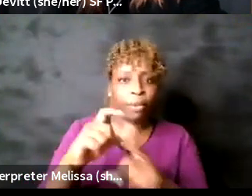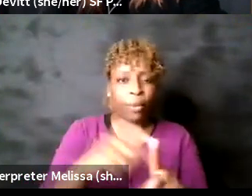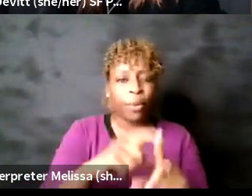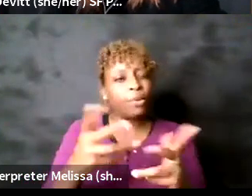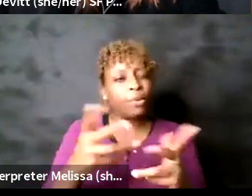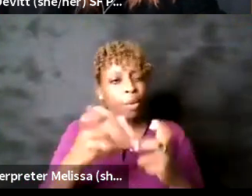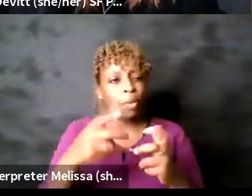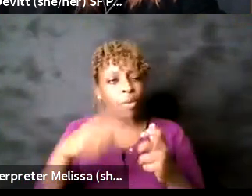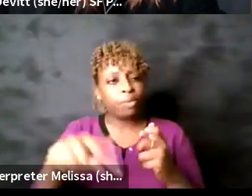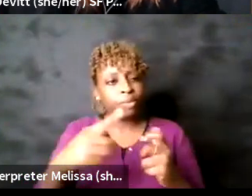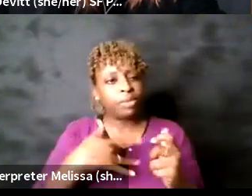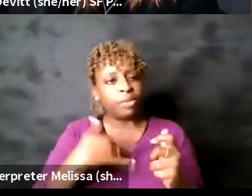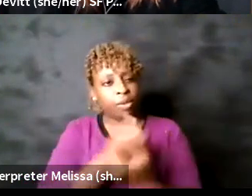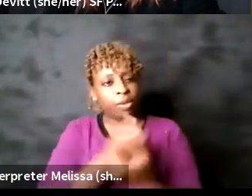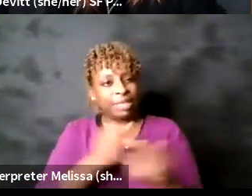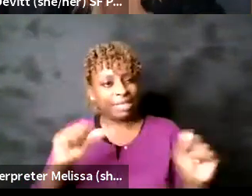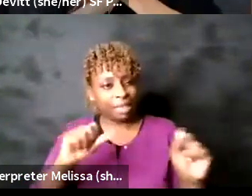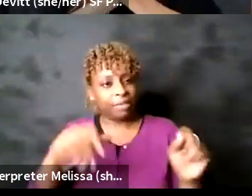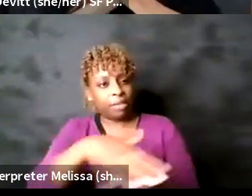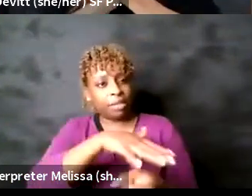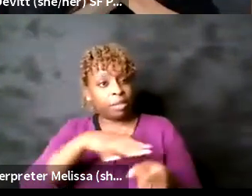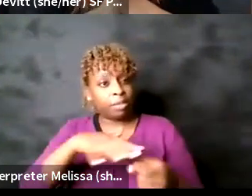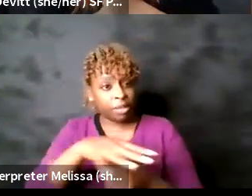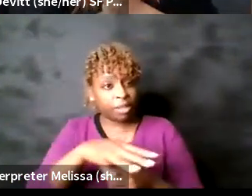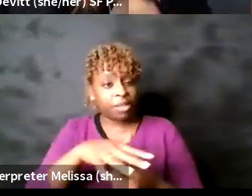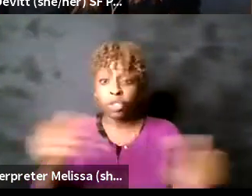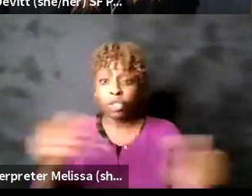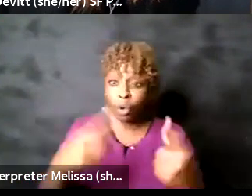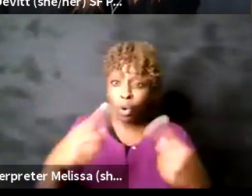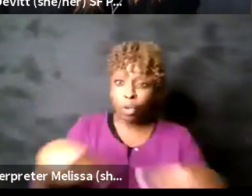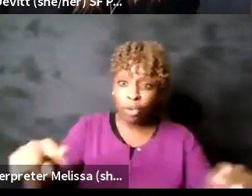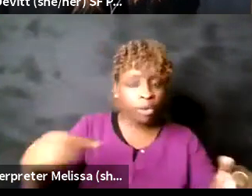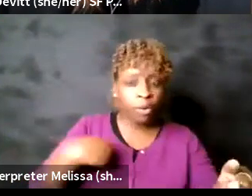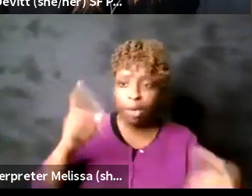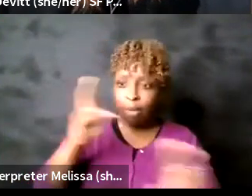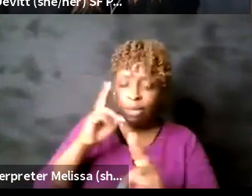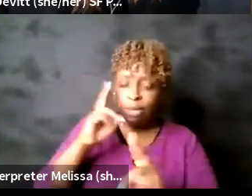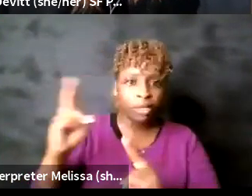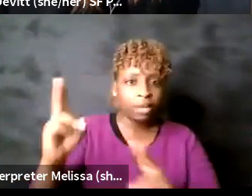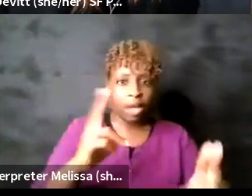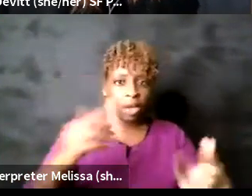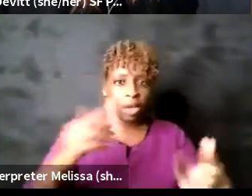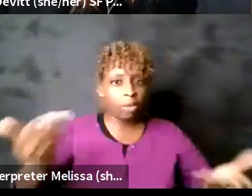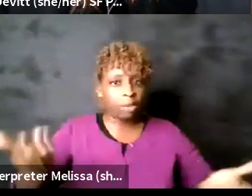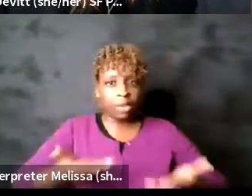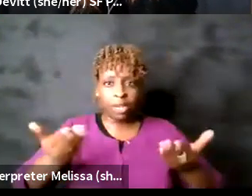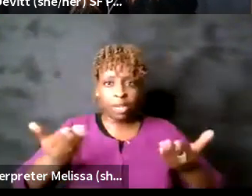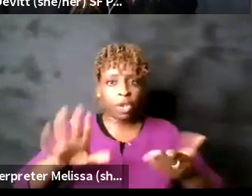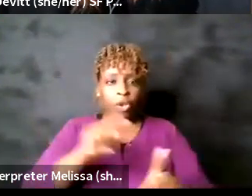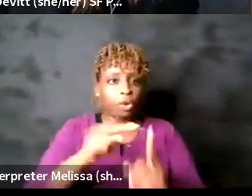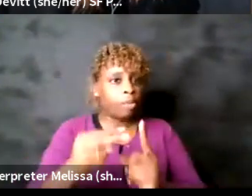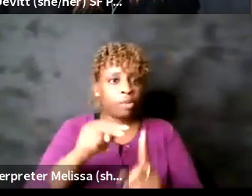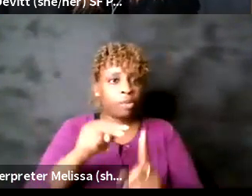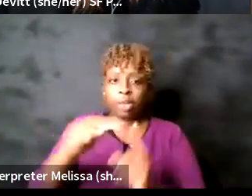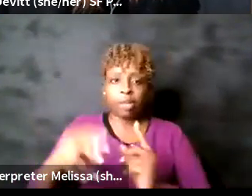everyone here it was such an honor thank you so so very much i loved hearing your perspectives i hate that i have to go because i love being in on these conversations